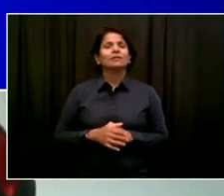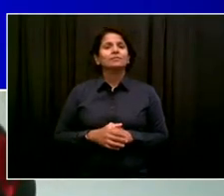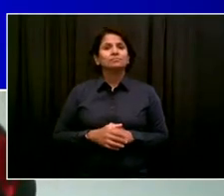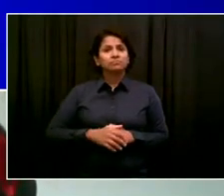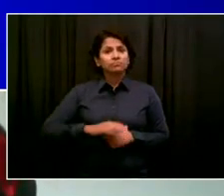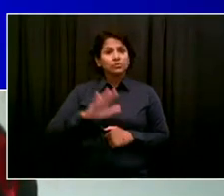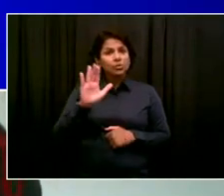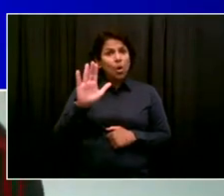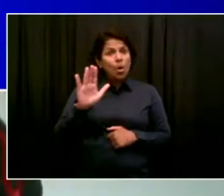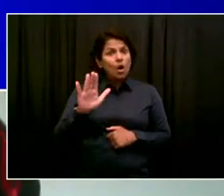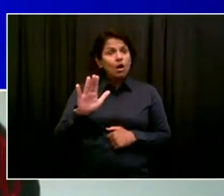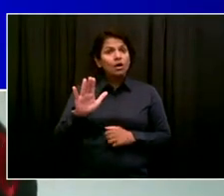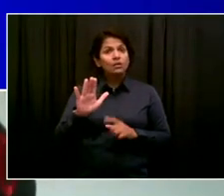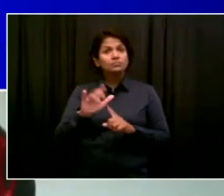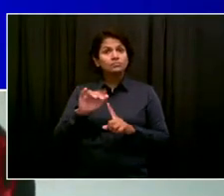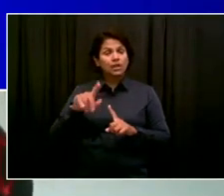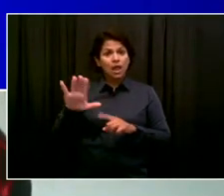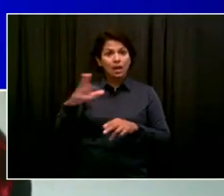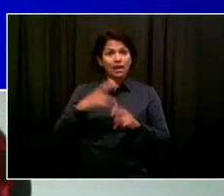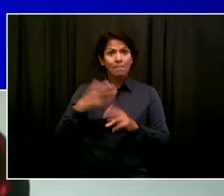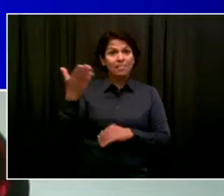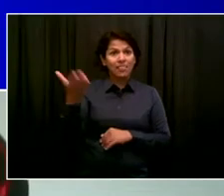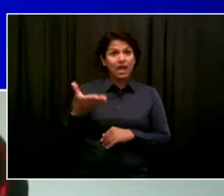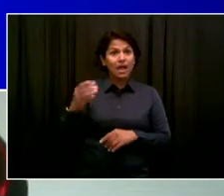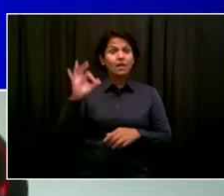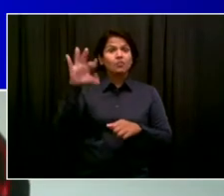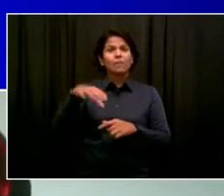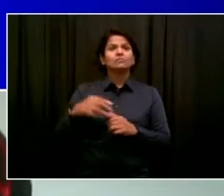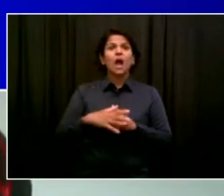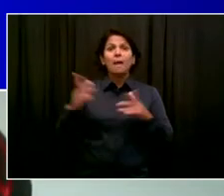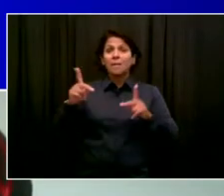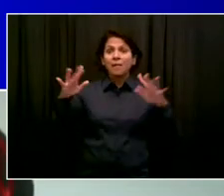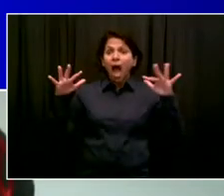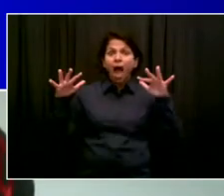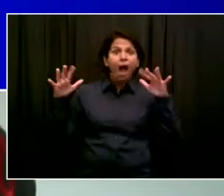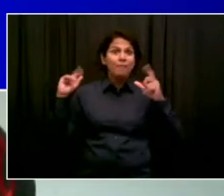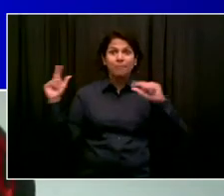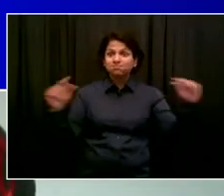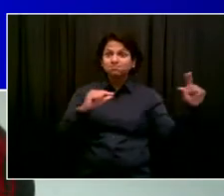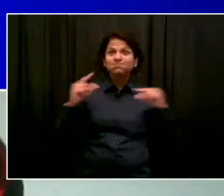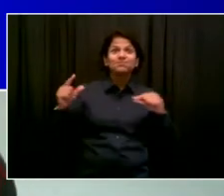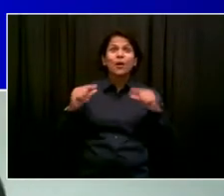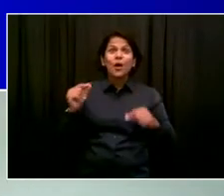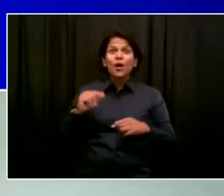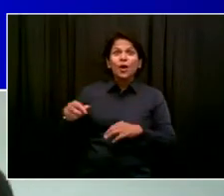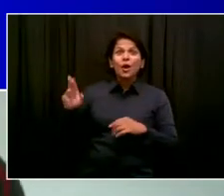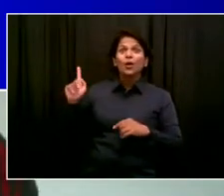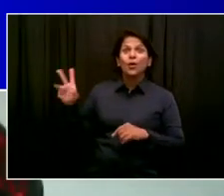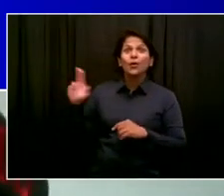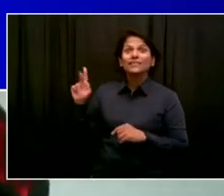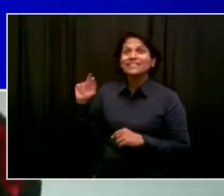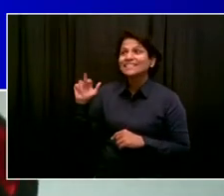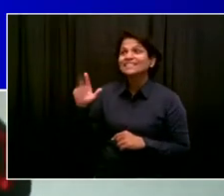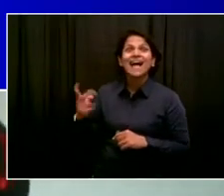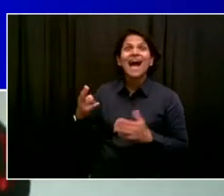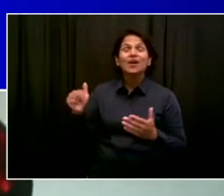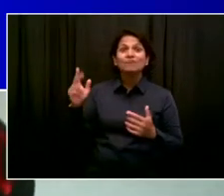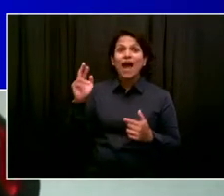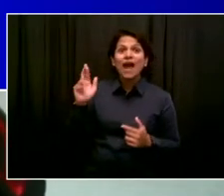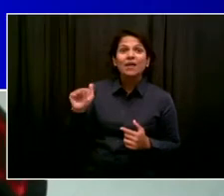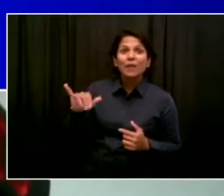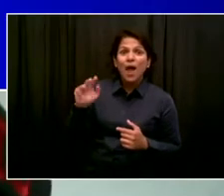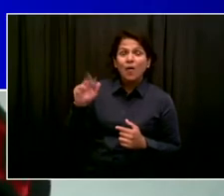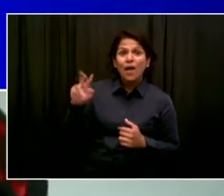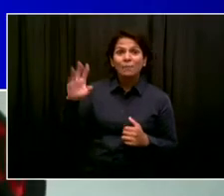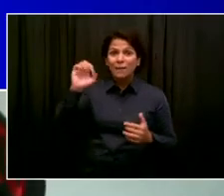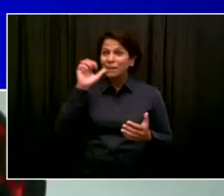impact. The buzz out there around you performing, I'm hearing it all over the place. And folks are just so excited. But